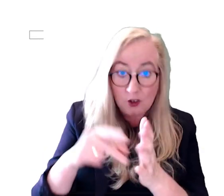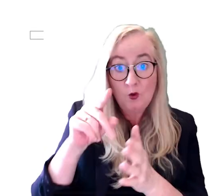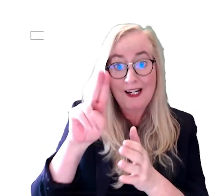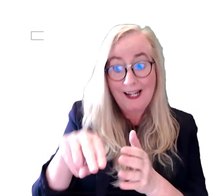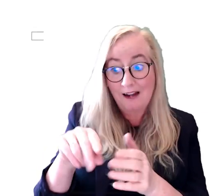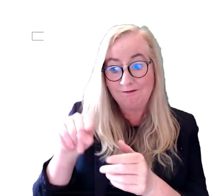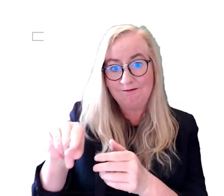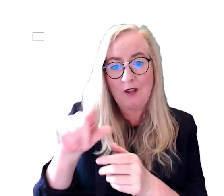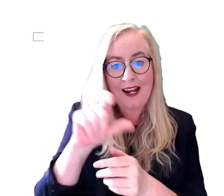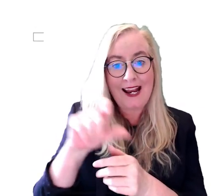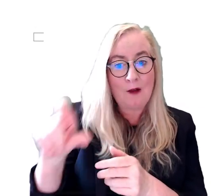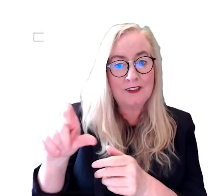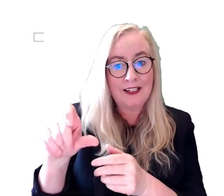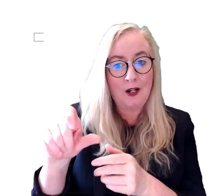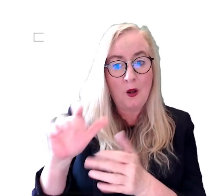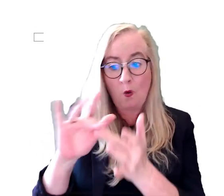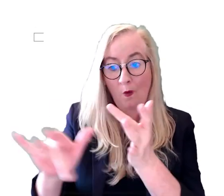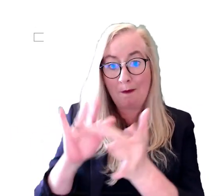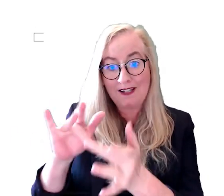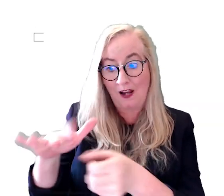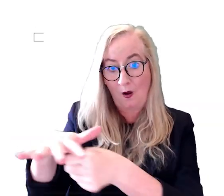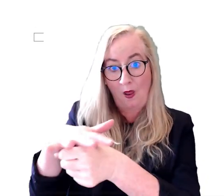plan, visit your council's website.